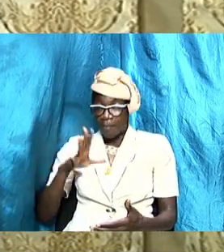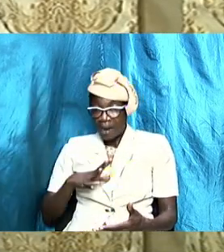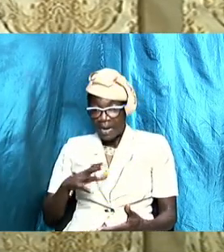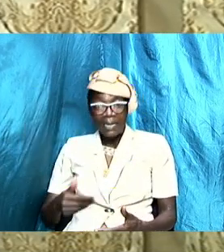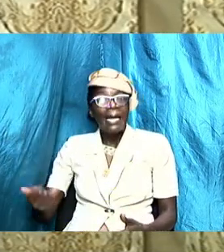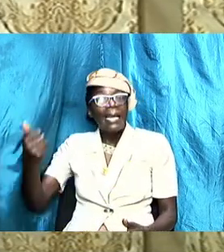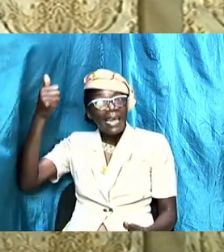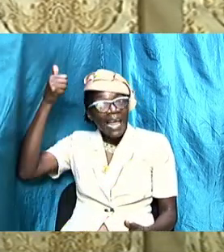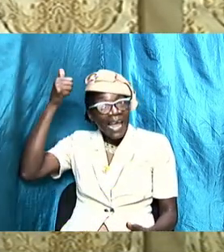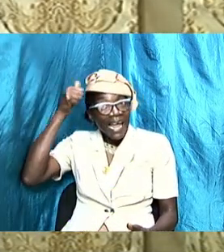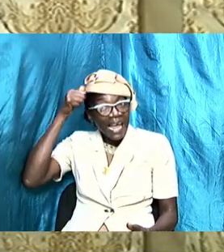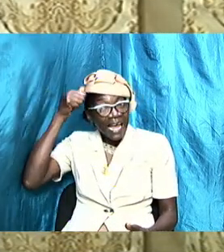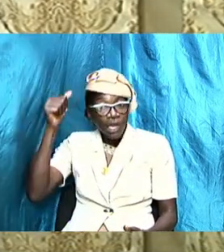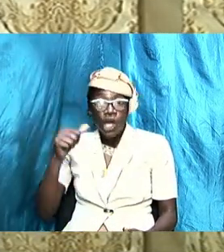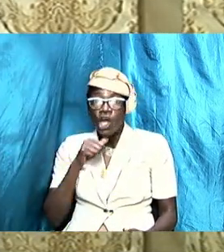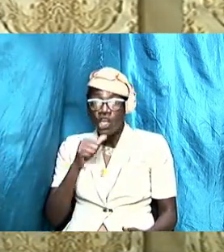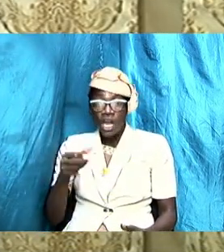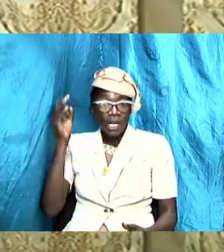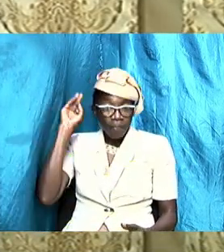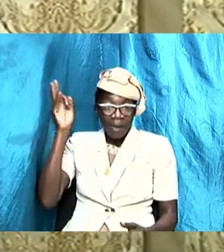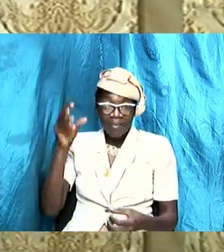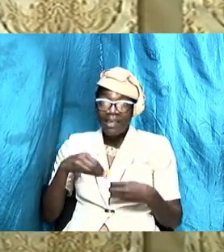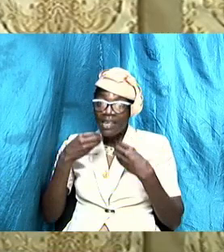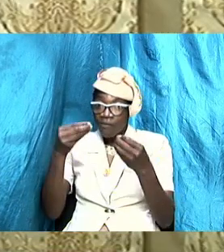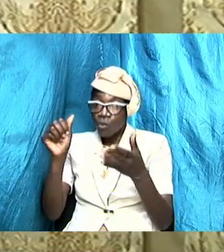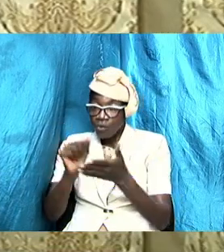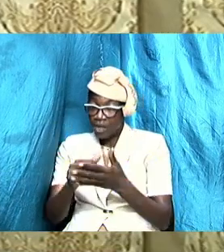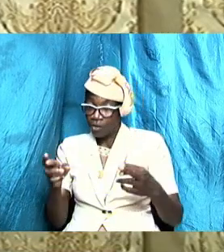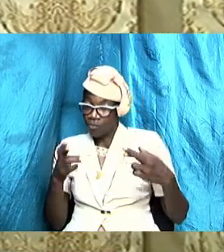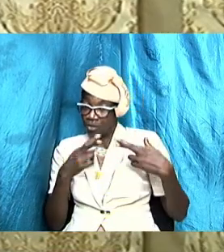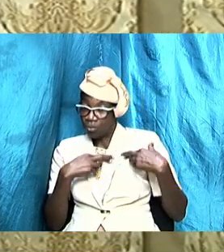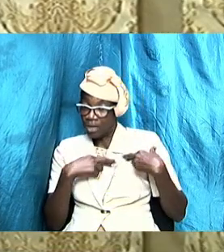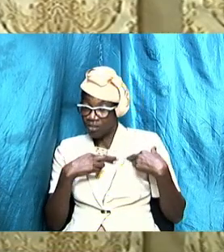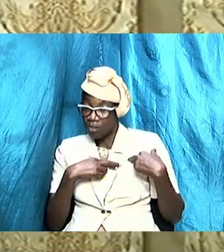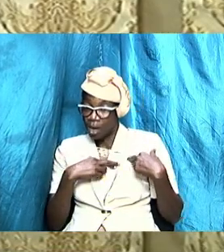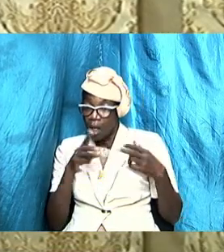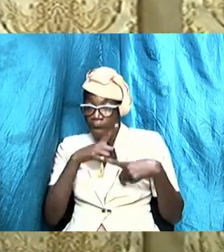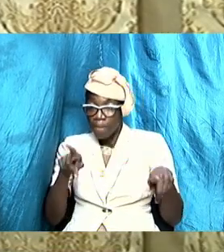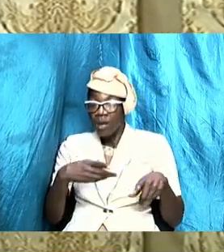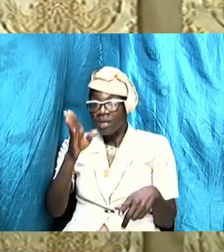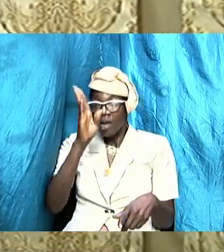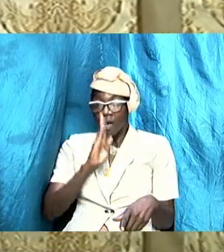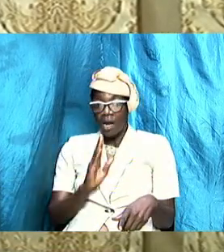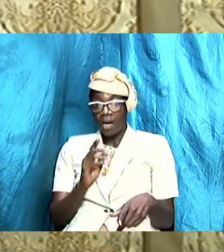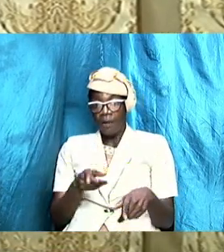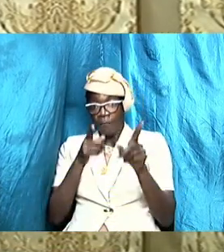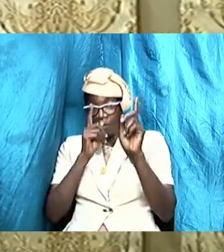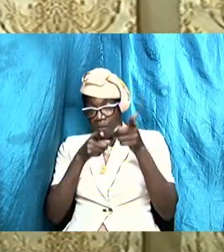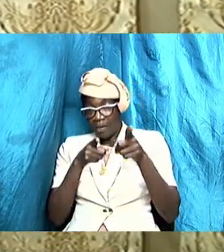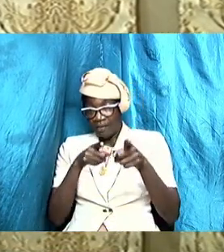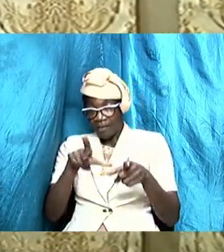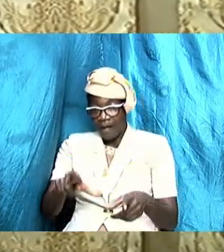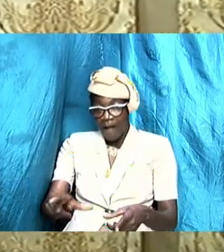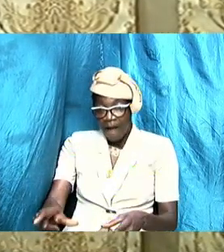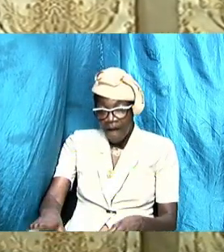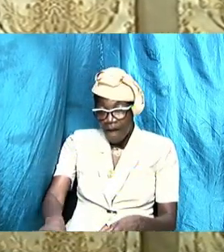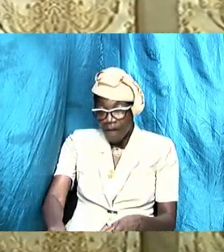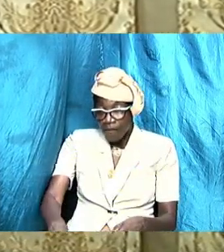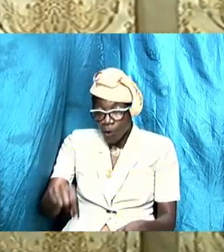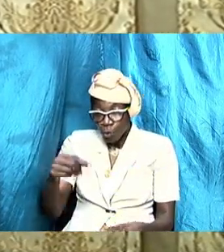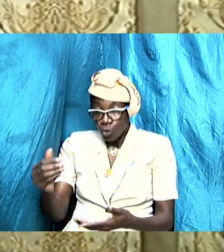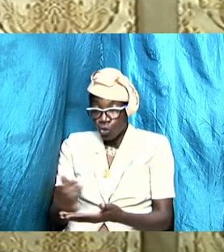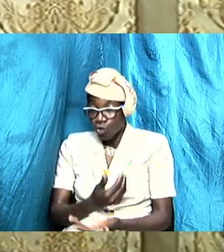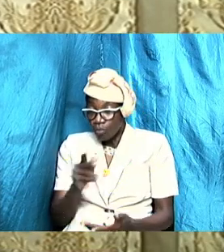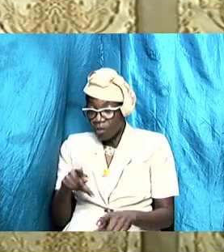it's not pastor gave you that responsibility it is God I have found that there are some people that hide from pastor and say don't tell